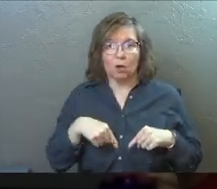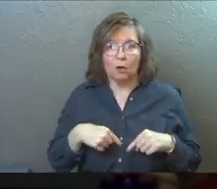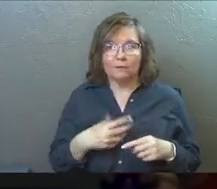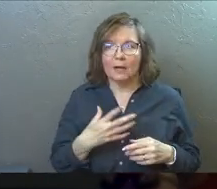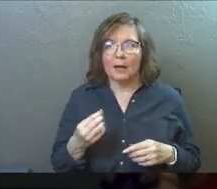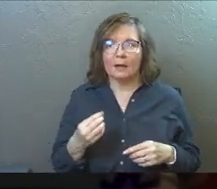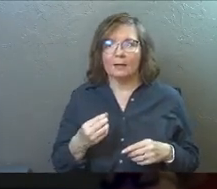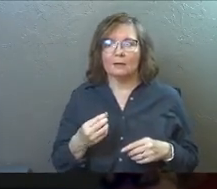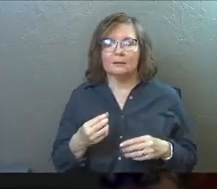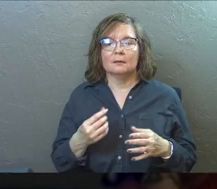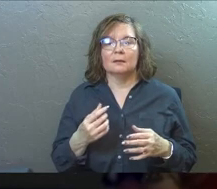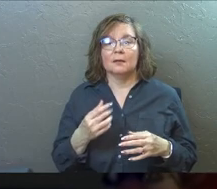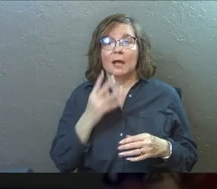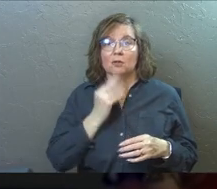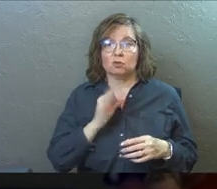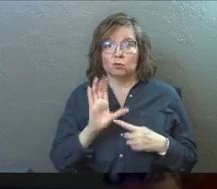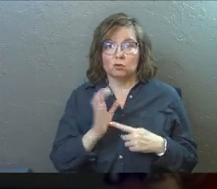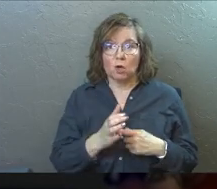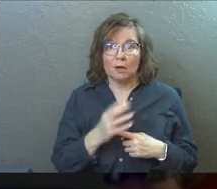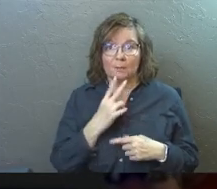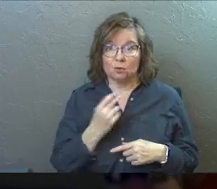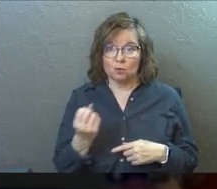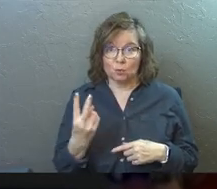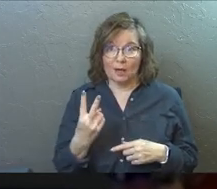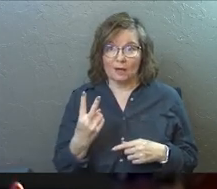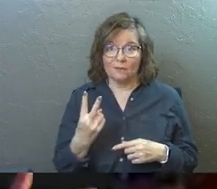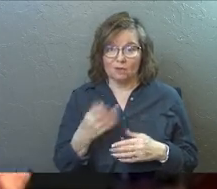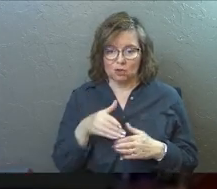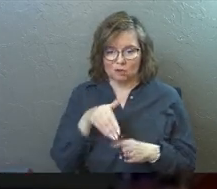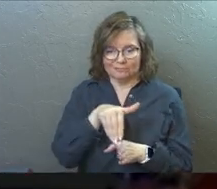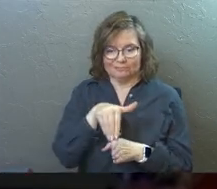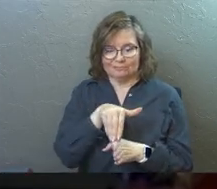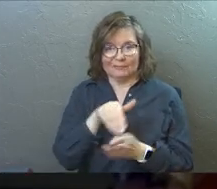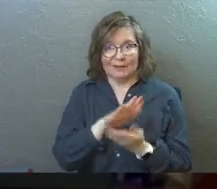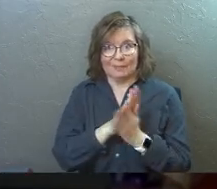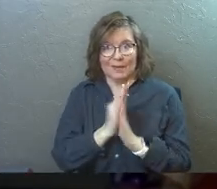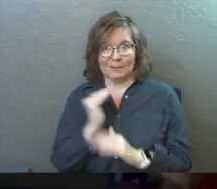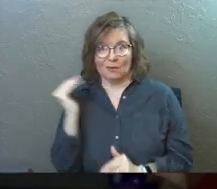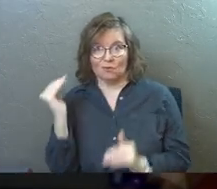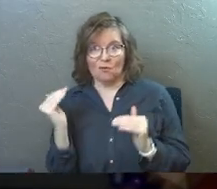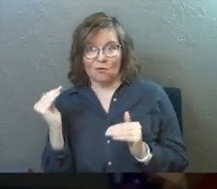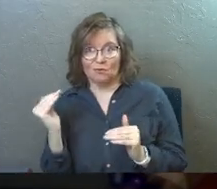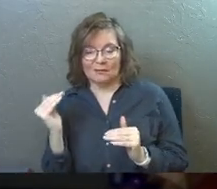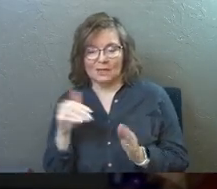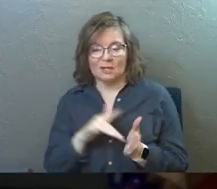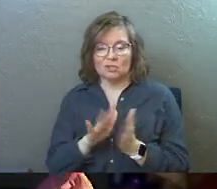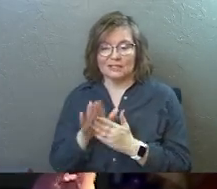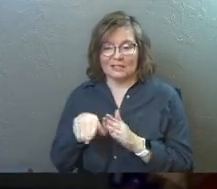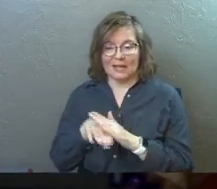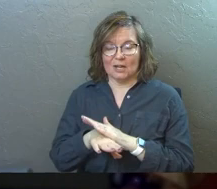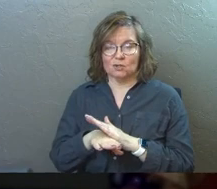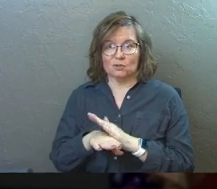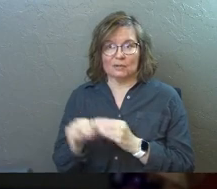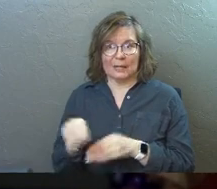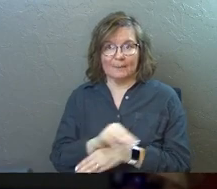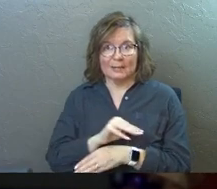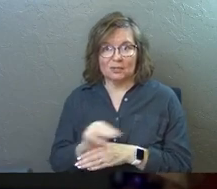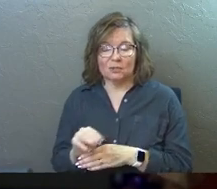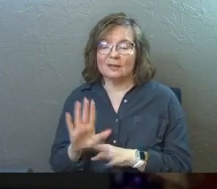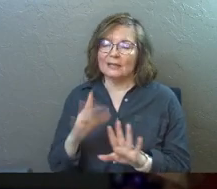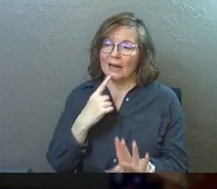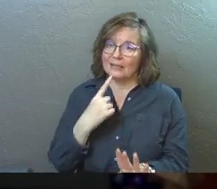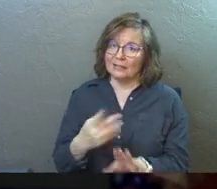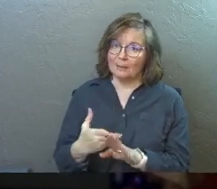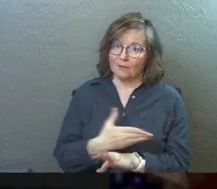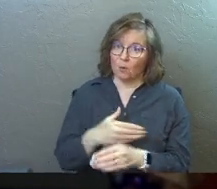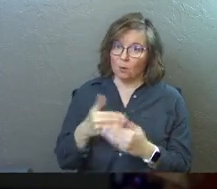nervous. And in Jewish culture, being 12 years older, you're right on the cusp of adulthood and Jesus enters into the ministry. And can